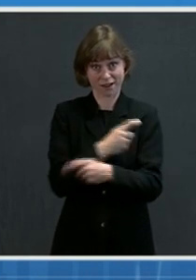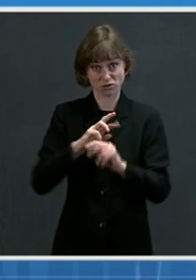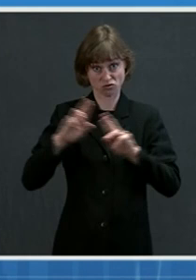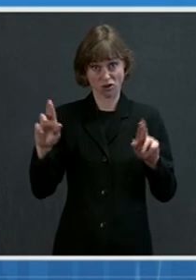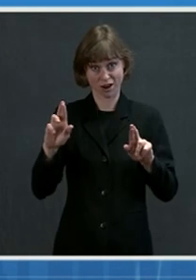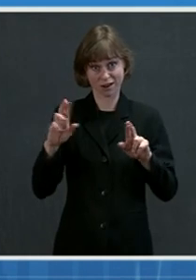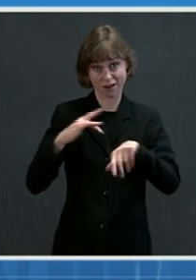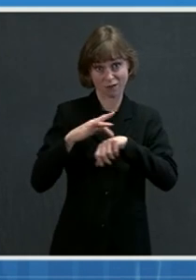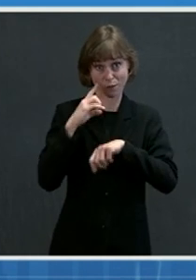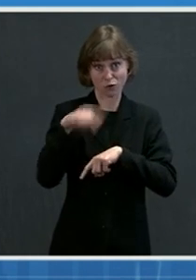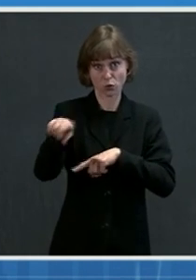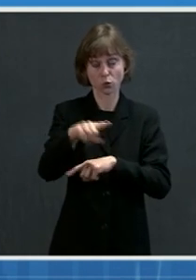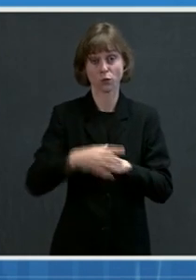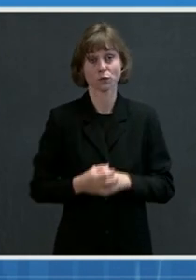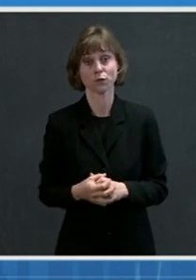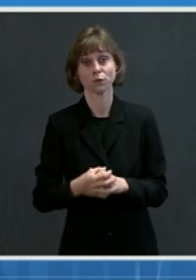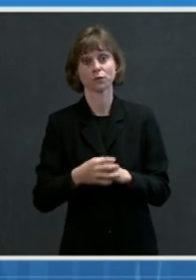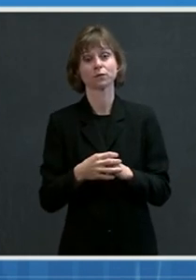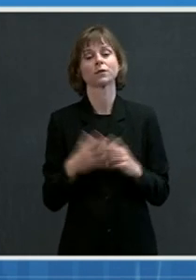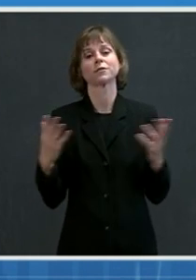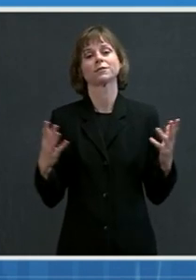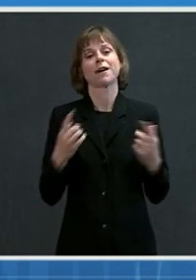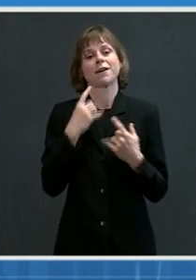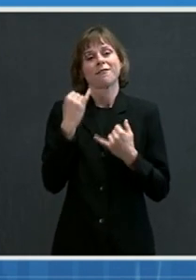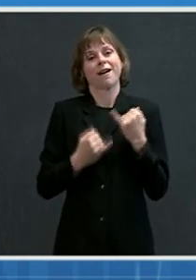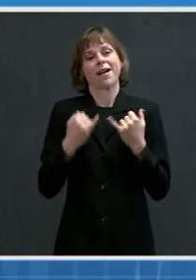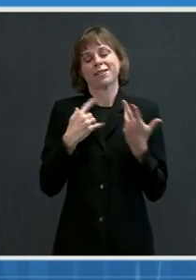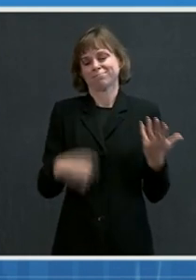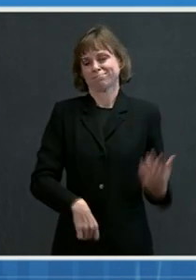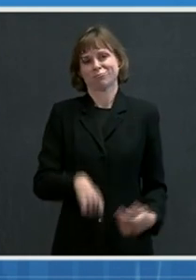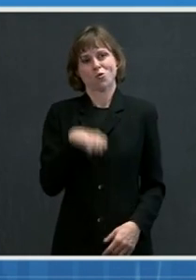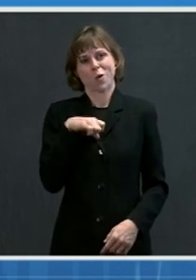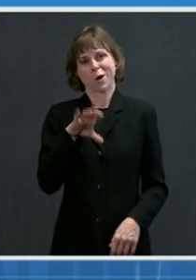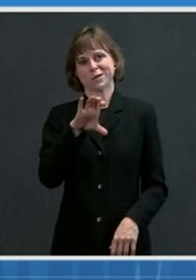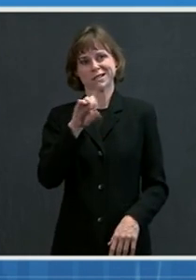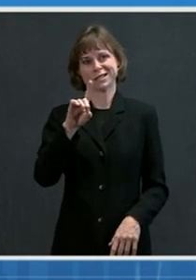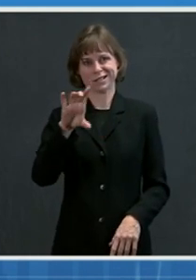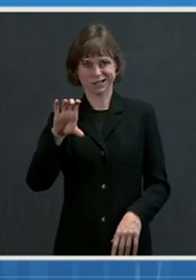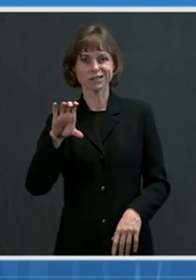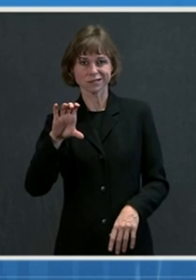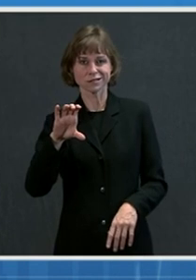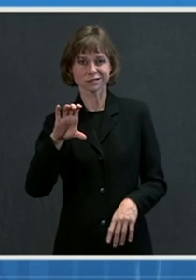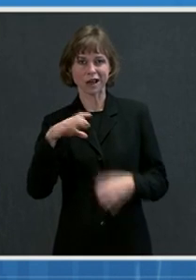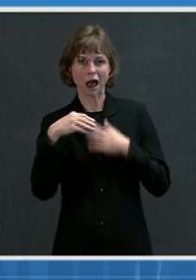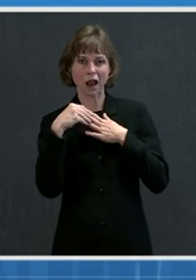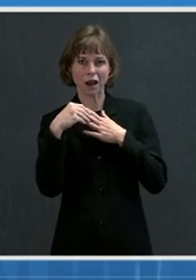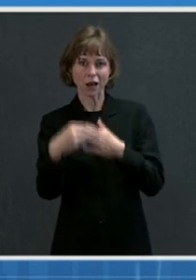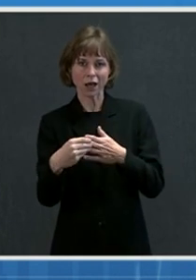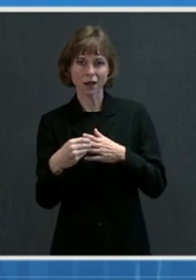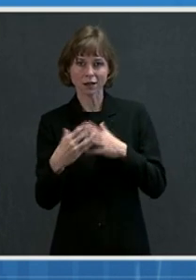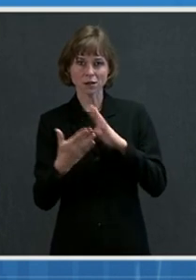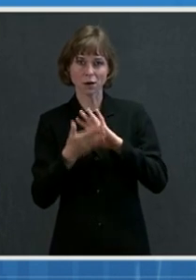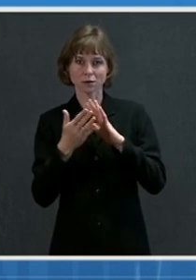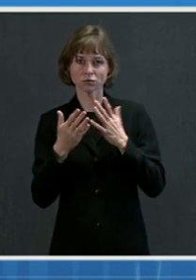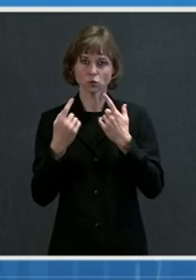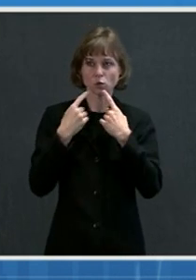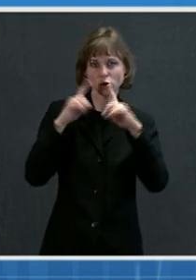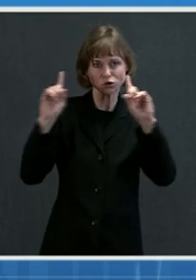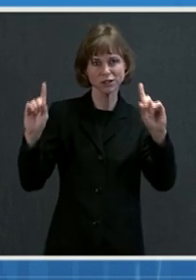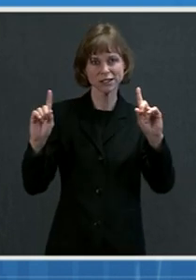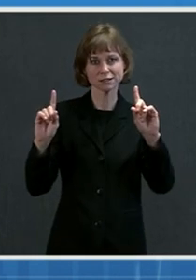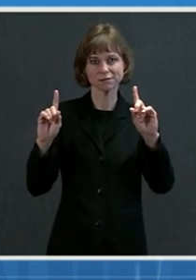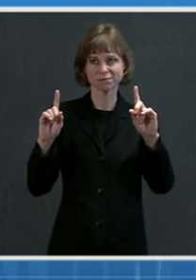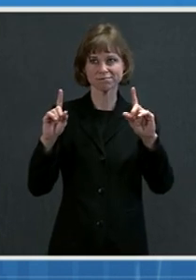Finally, I want to share how proud I am that CDC is taking a leading role in helping to achieve the President's initiative to get